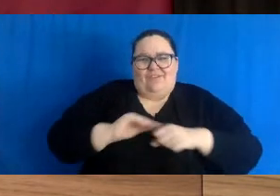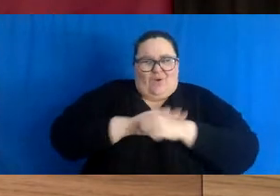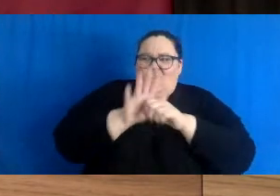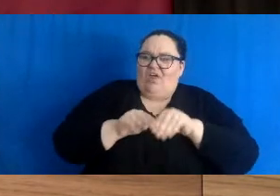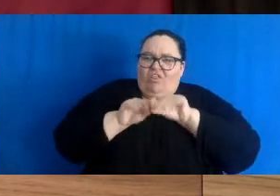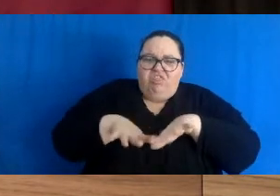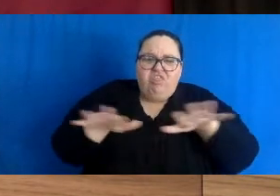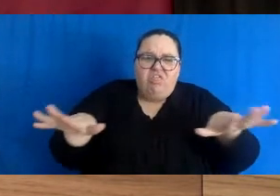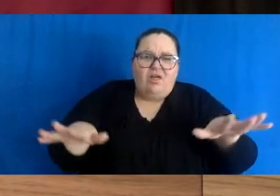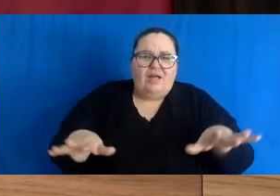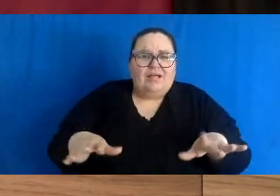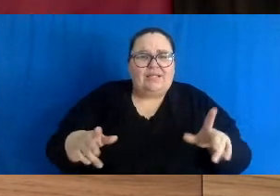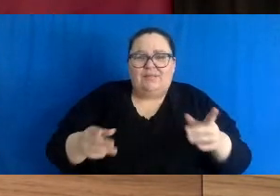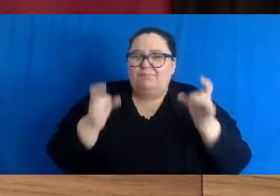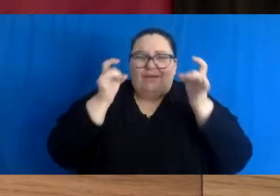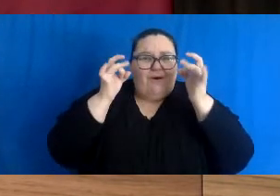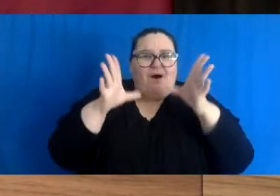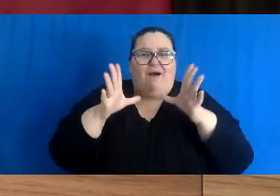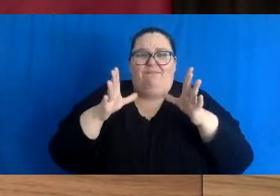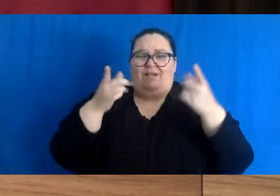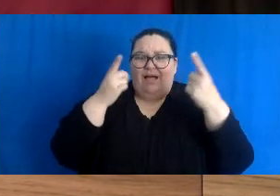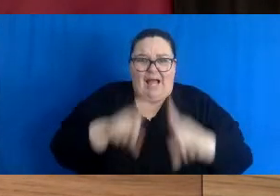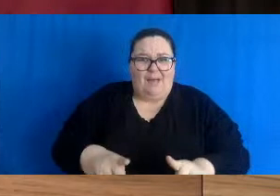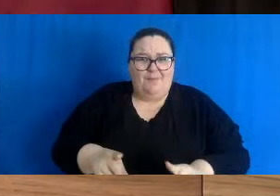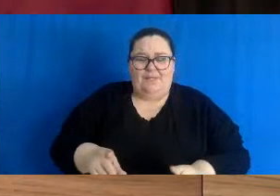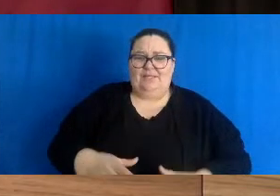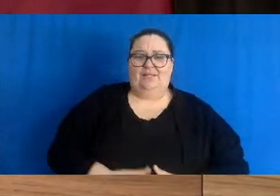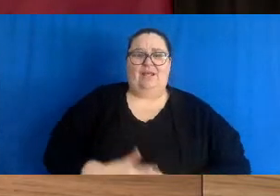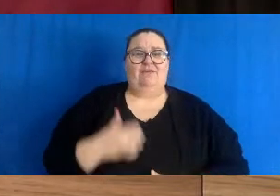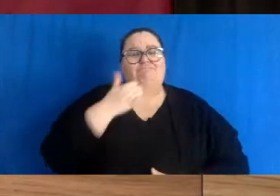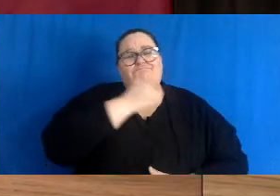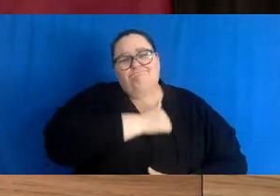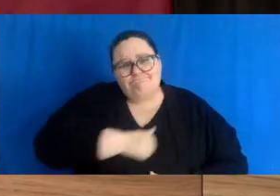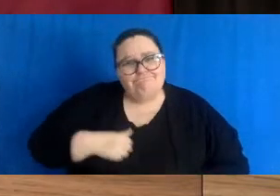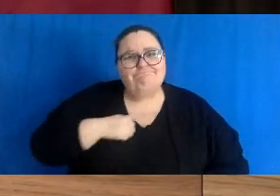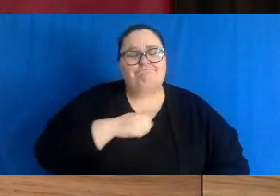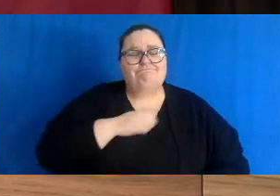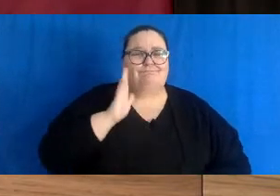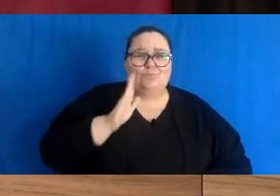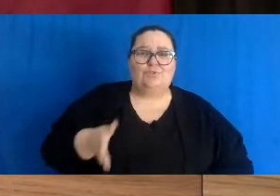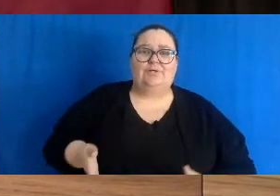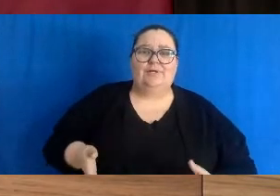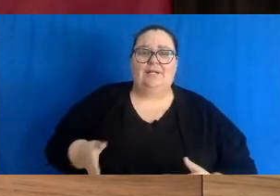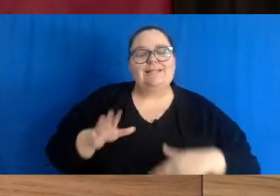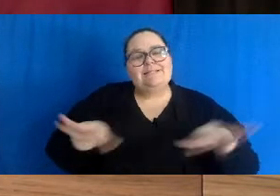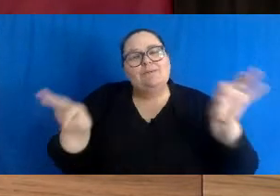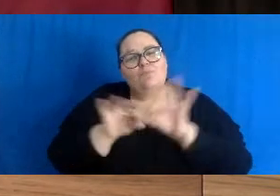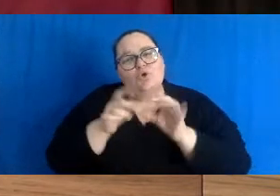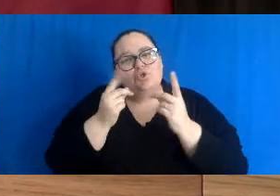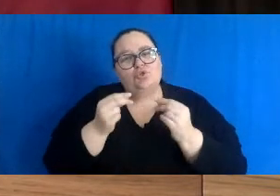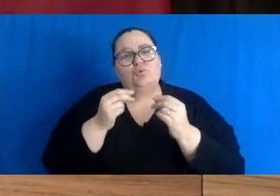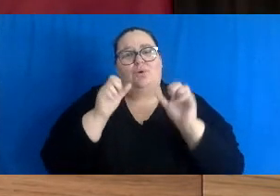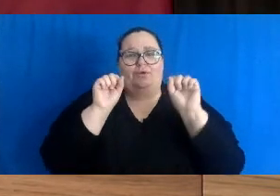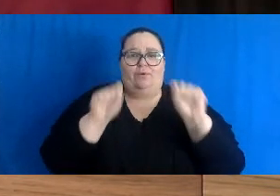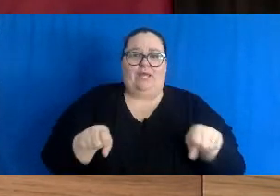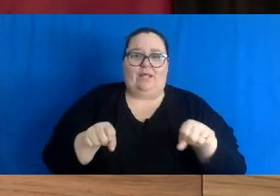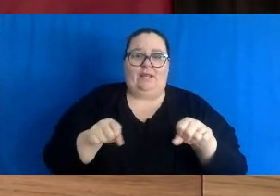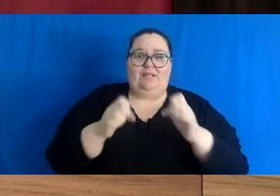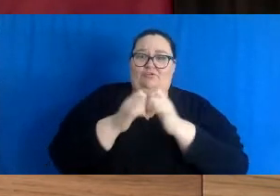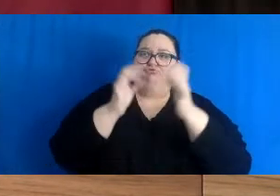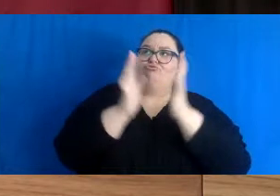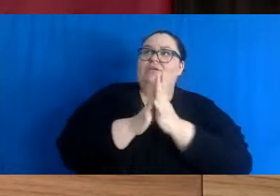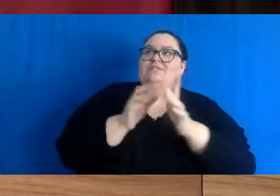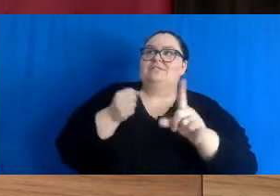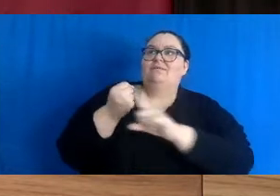dire for yourself, your family, your friends, and others. It is vital that everyone do their part because the crisis will affect all of us.